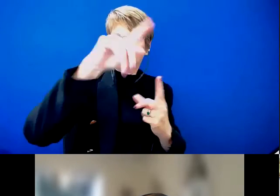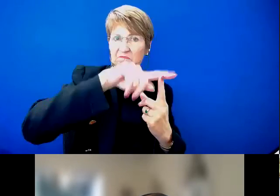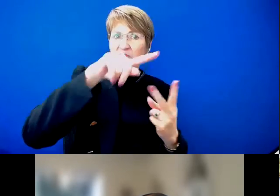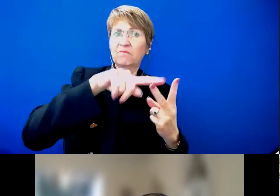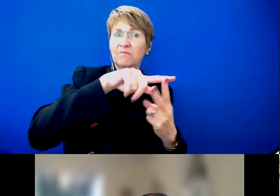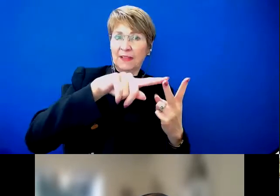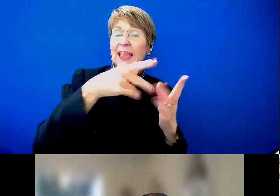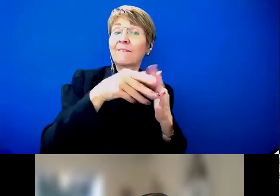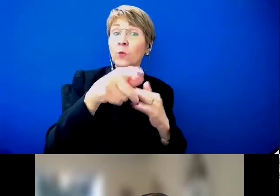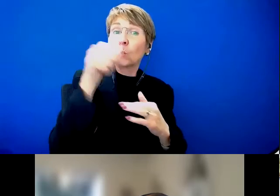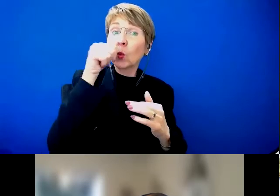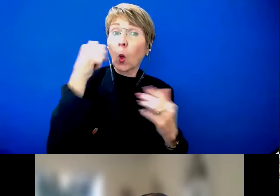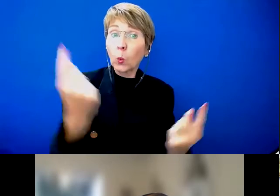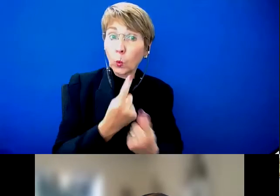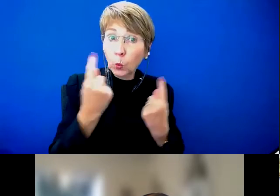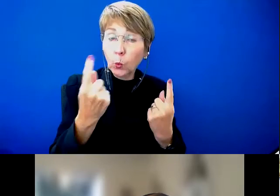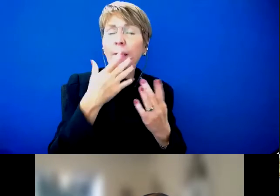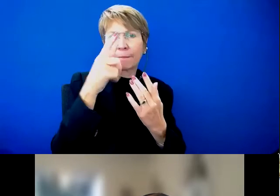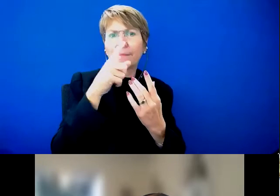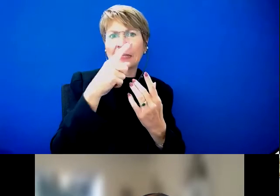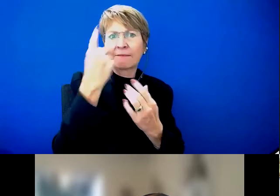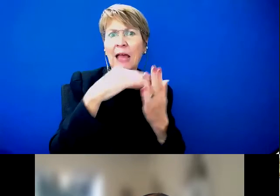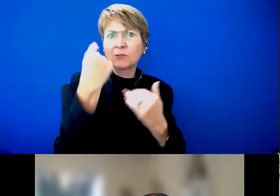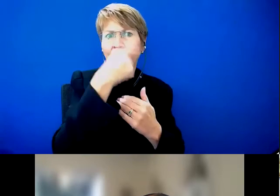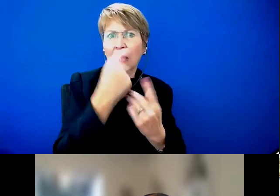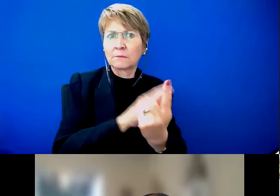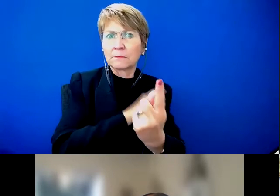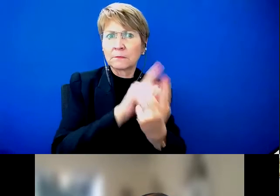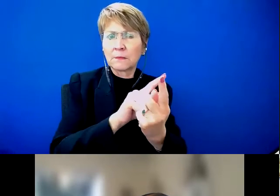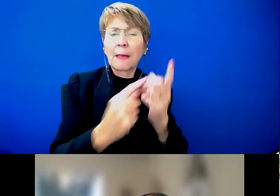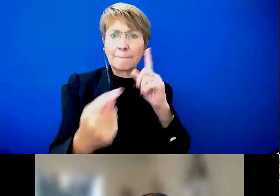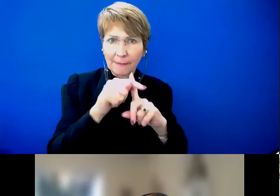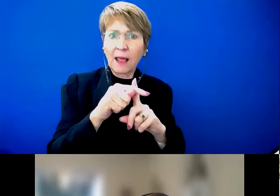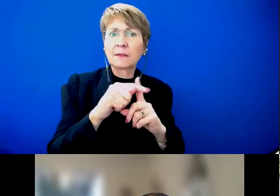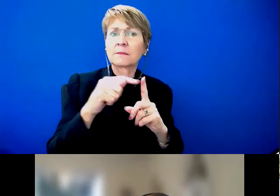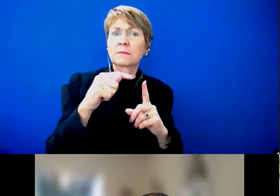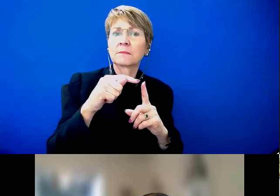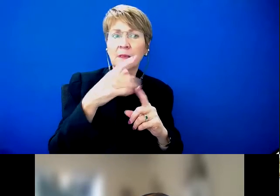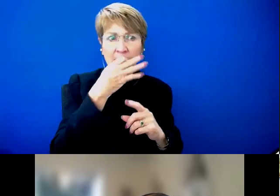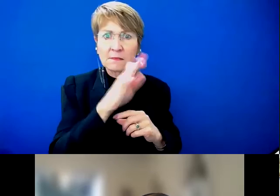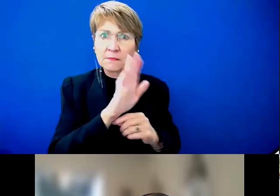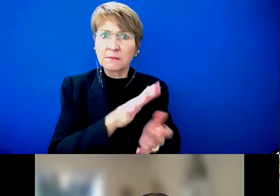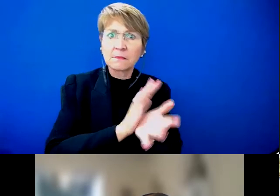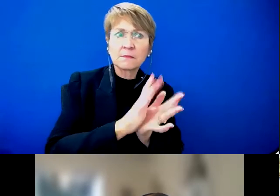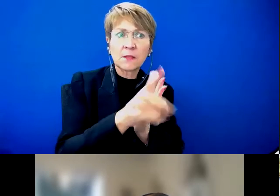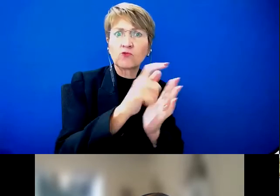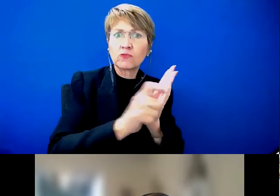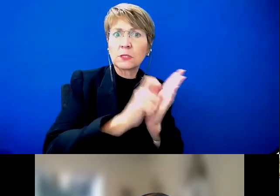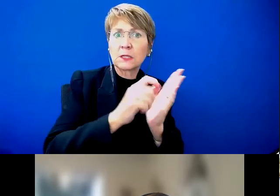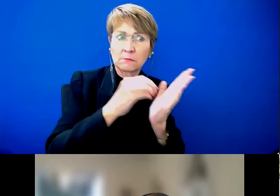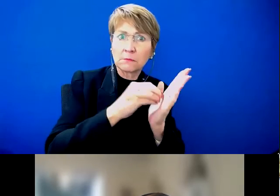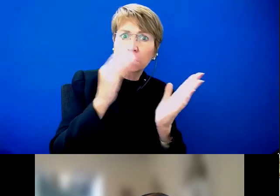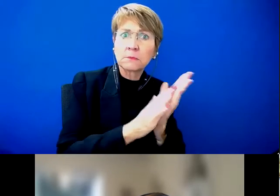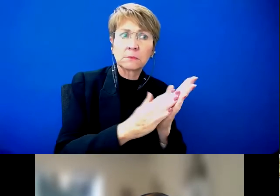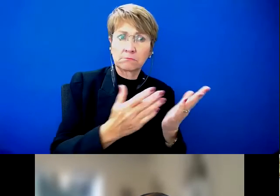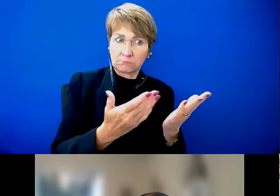your electorate, and try to get a written commitment that they actually, using whatever material comes out of this, to make